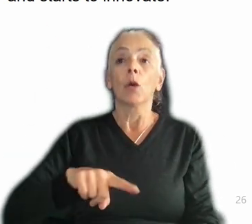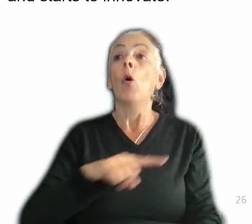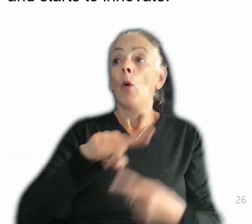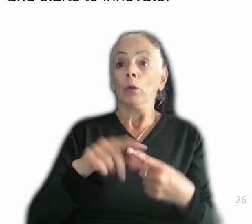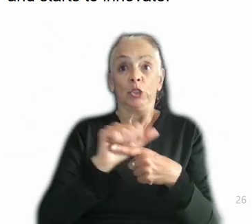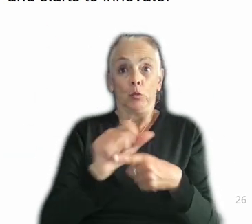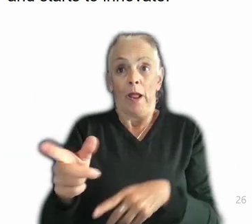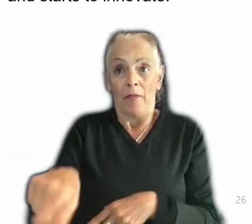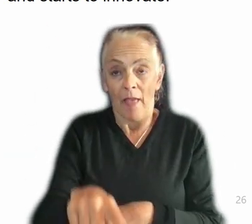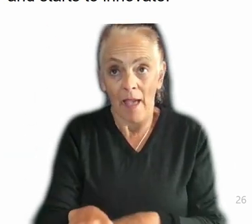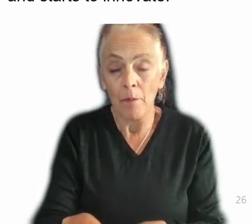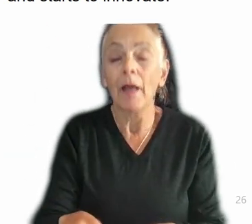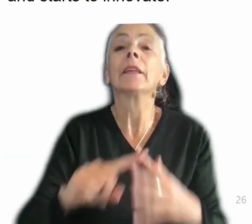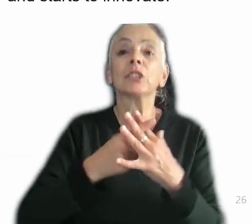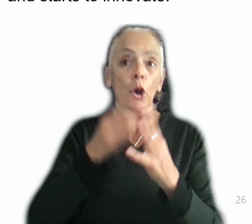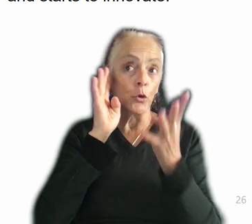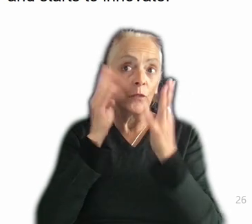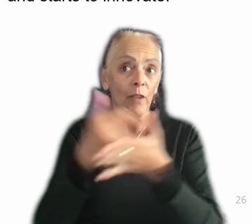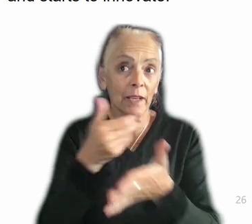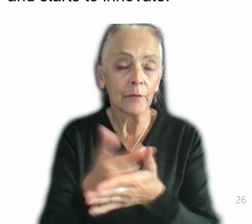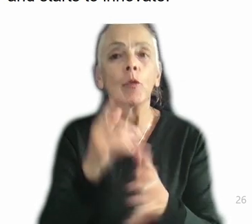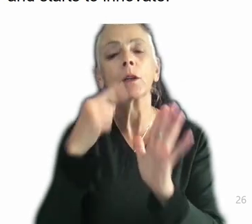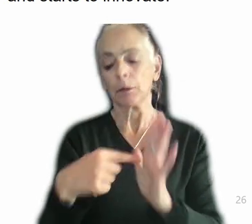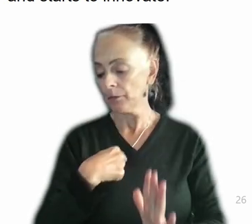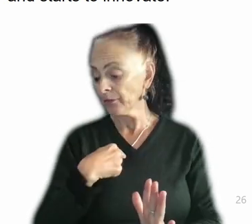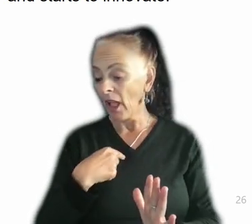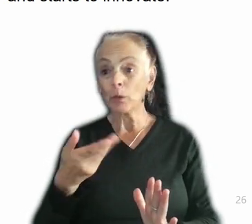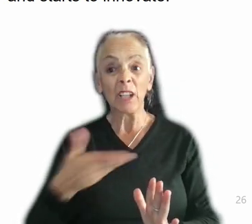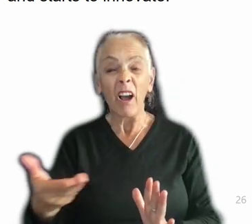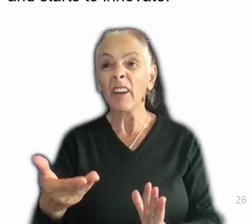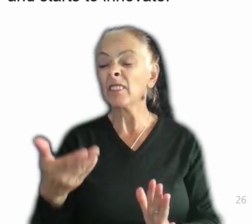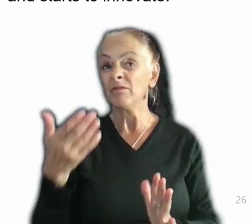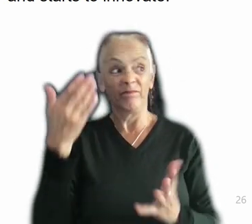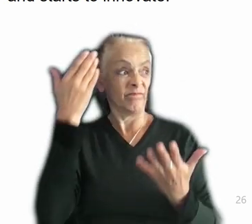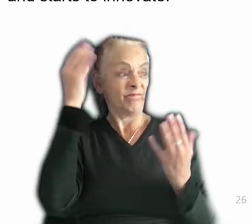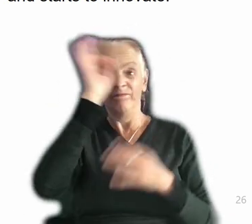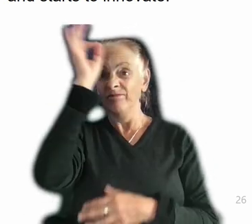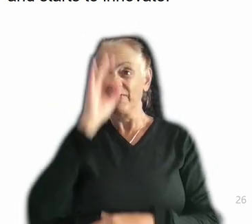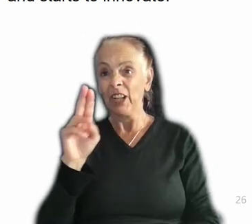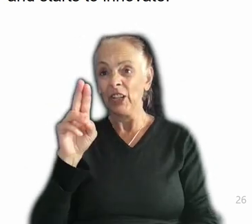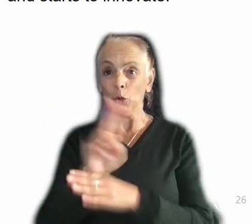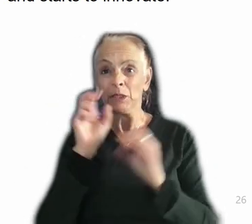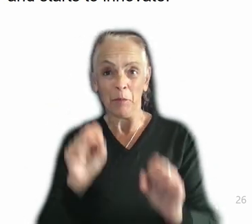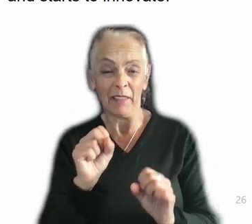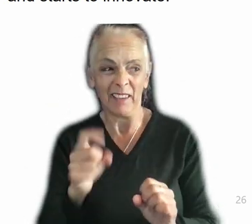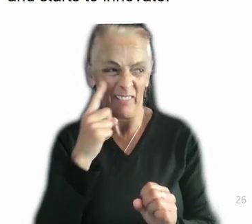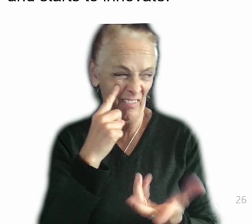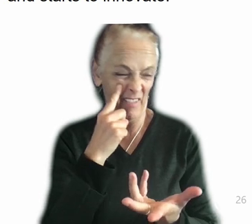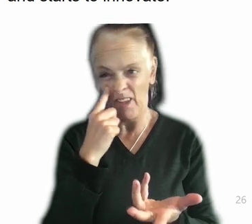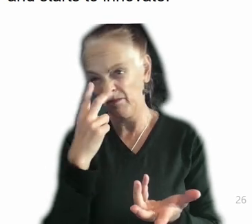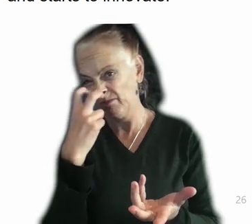to innovate, right? I'm an example of this. So they hired me, I had no idea what a usability was. I thought it was a relatively dubious method when I first started. It was